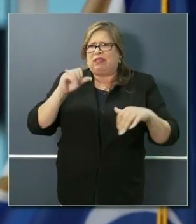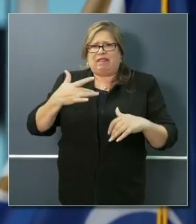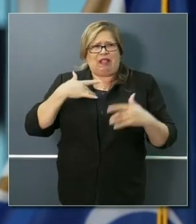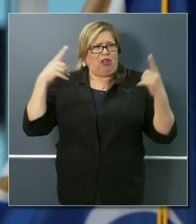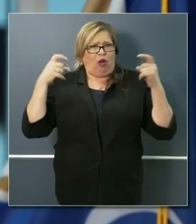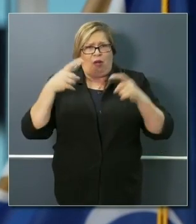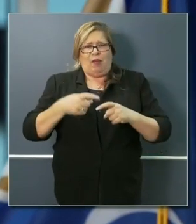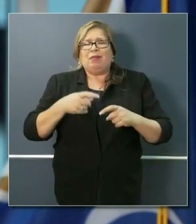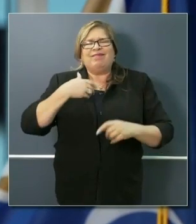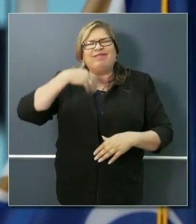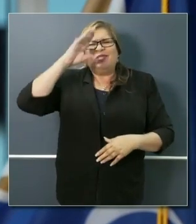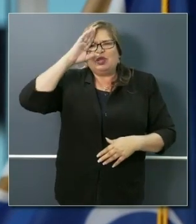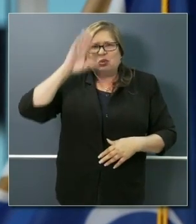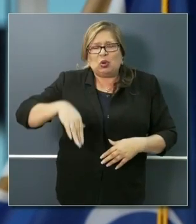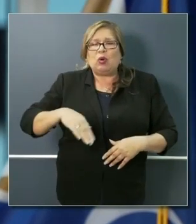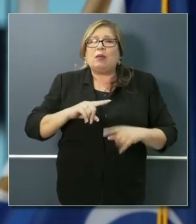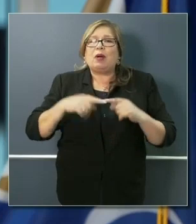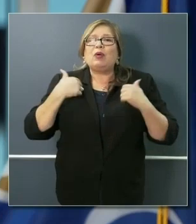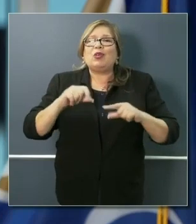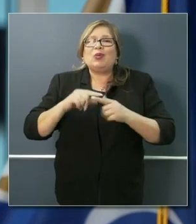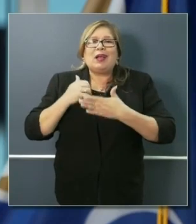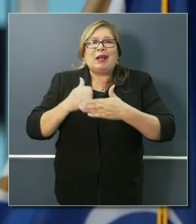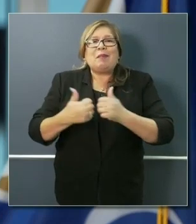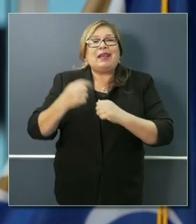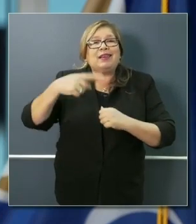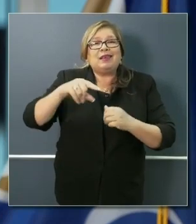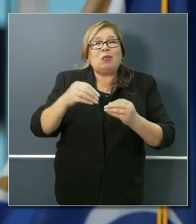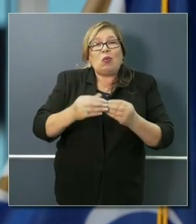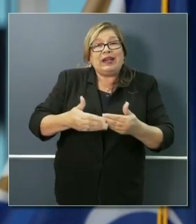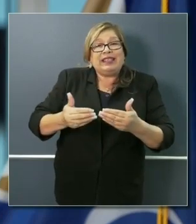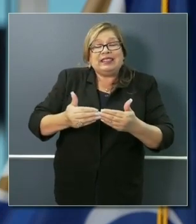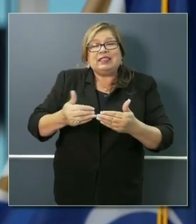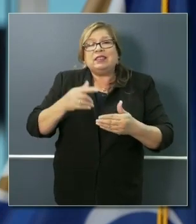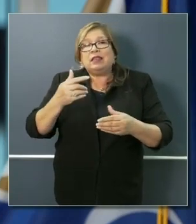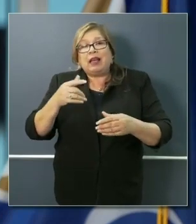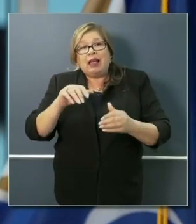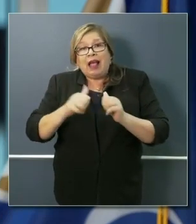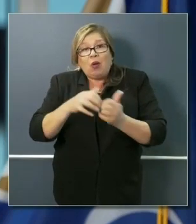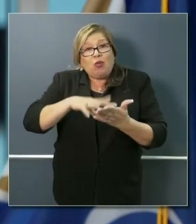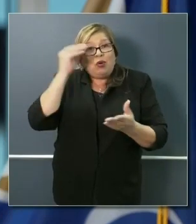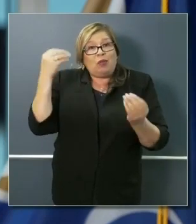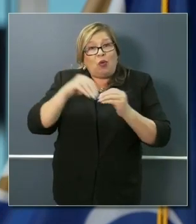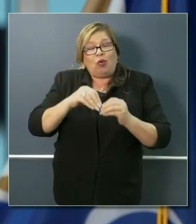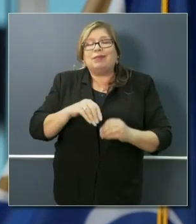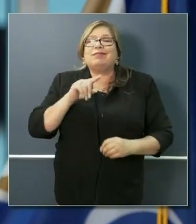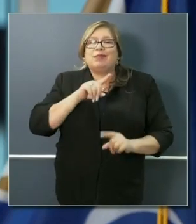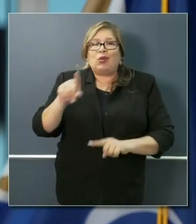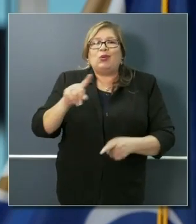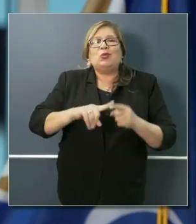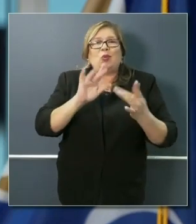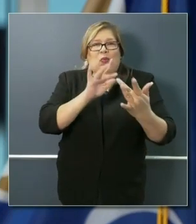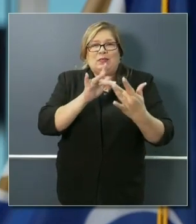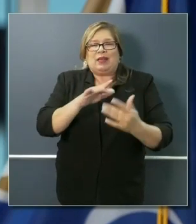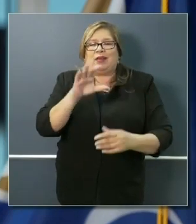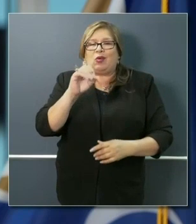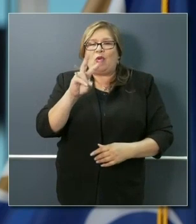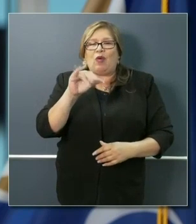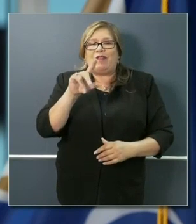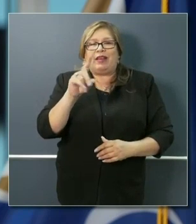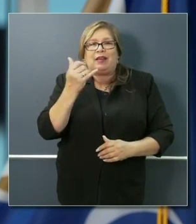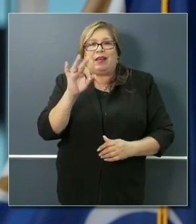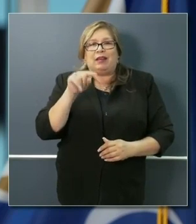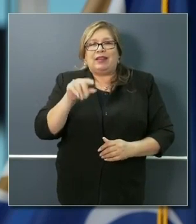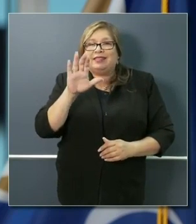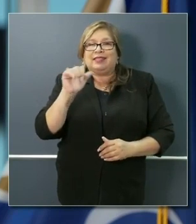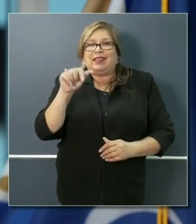just want to make it easier for folks. And again, go to our website, that covid19.ca.gov website, and we've got a